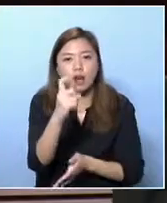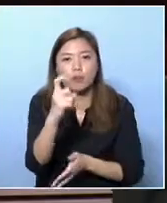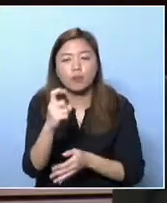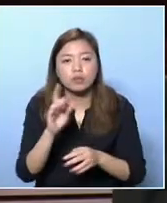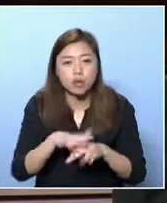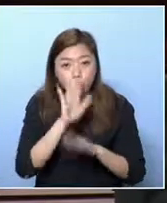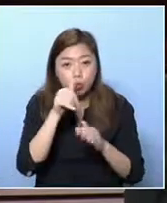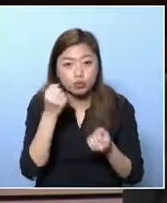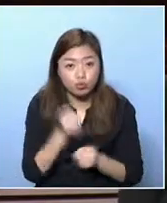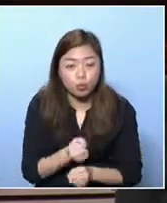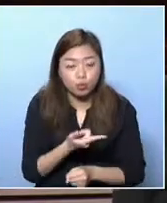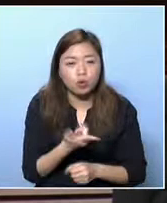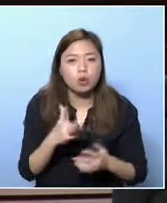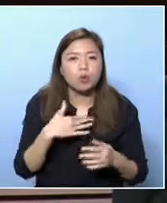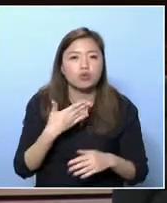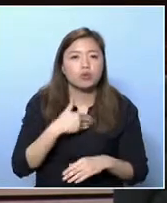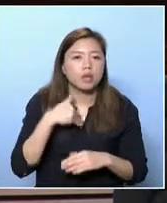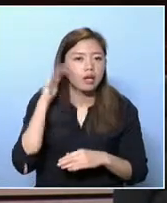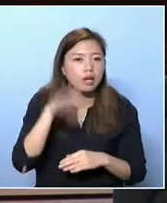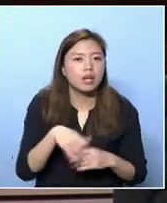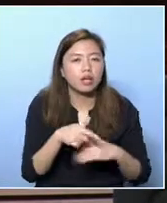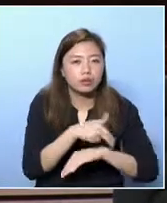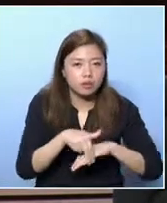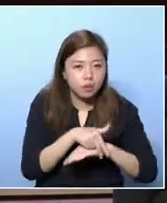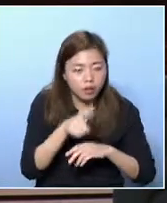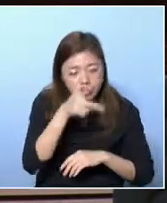to cover this in your survey?